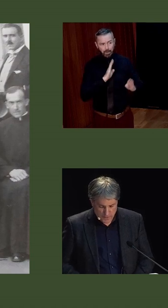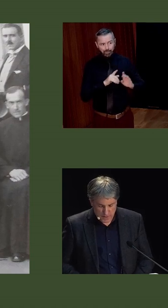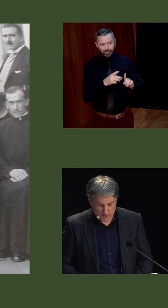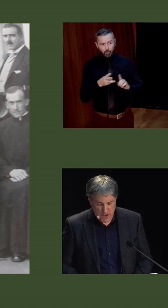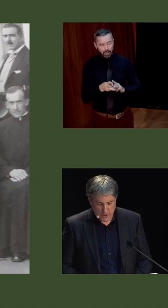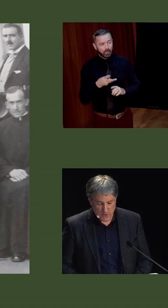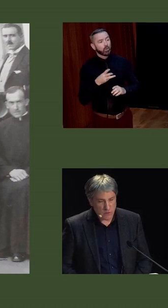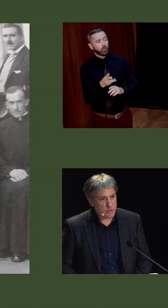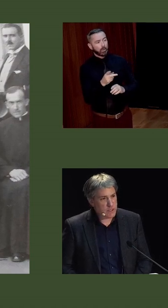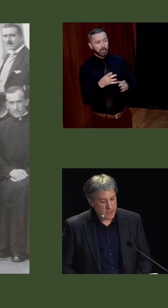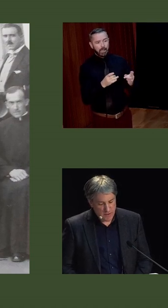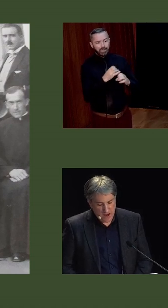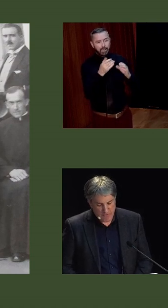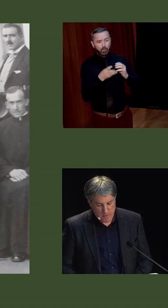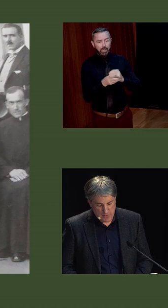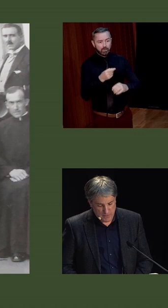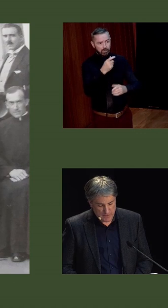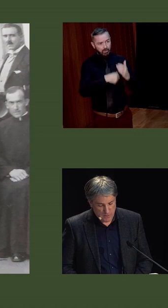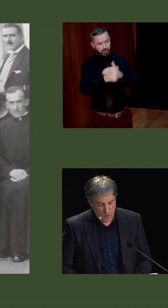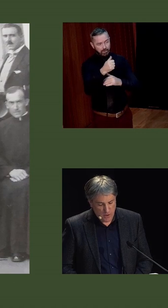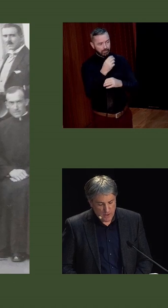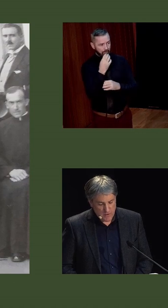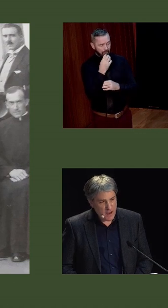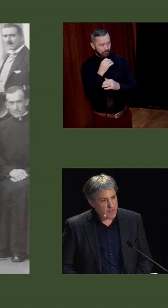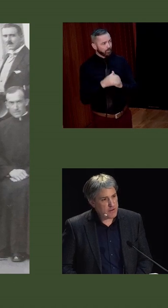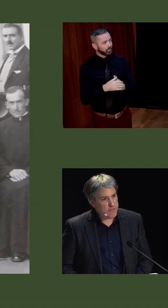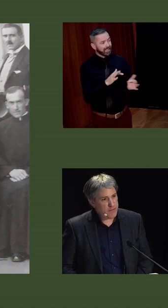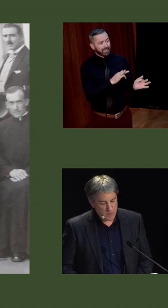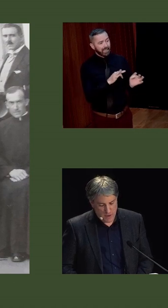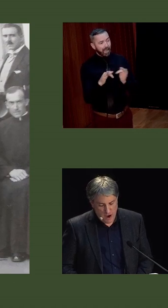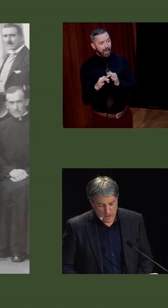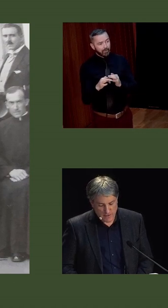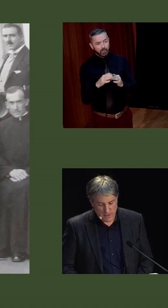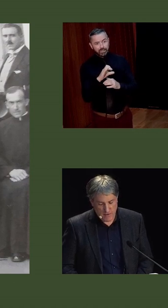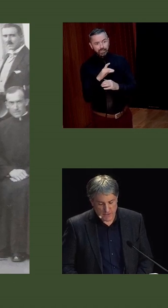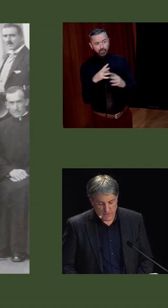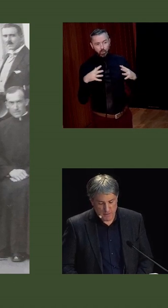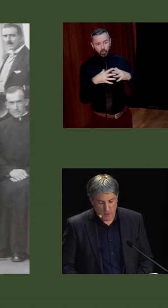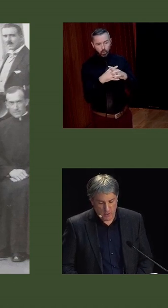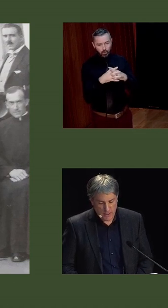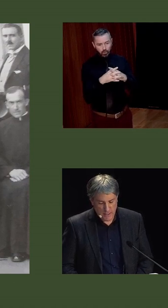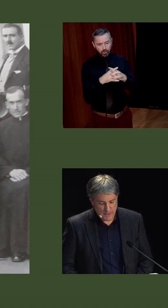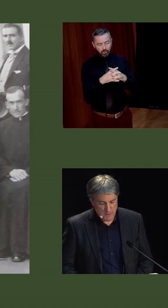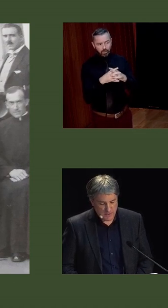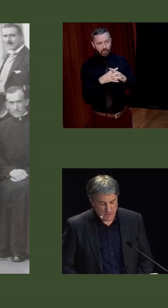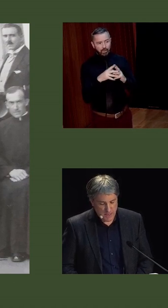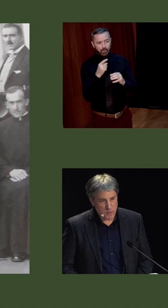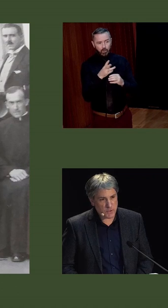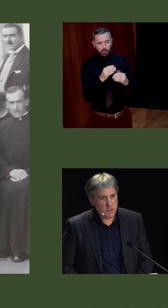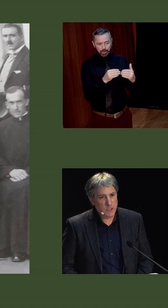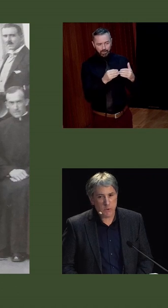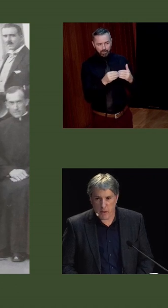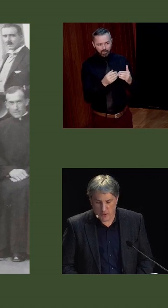O'Doherty hoped that as passions cooled in the aftermath of the Civil War, the Catholic faithful would hearken to the advice of St. Paul in his